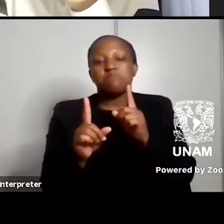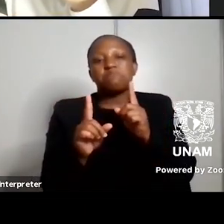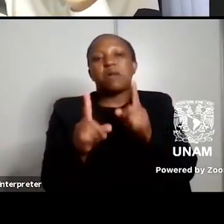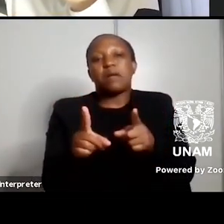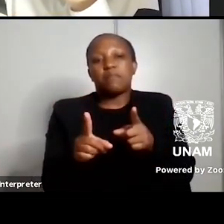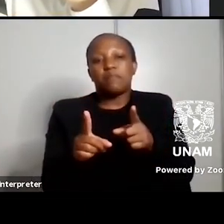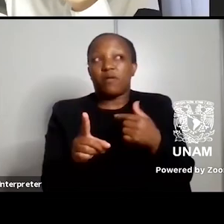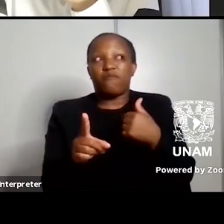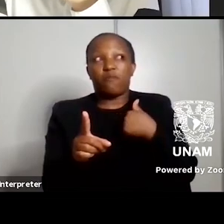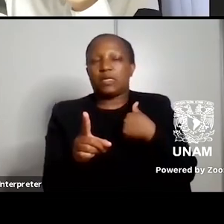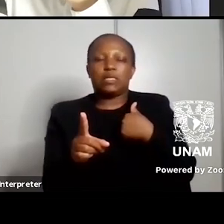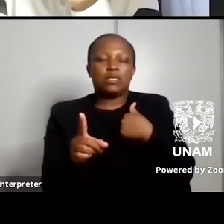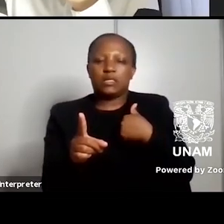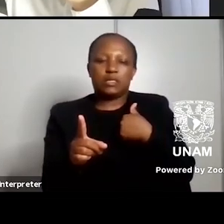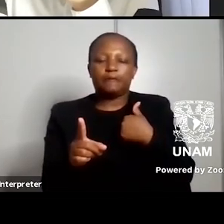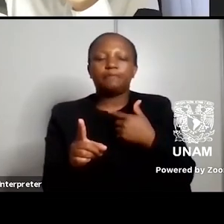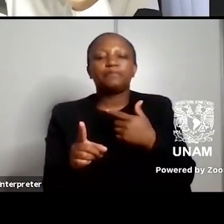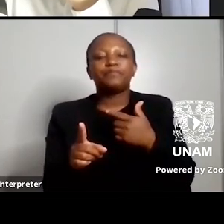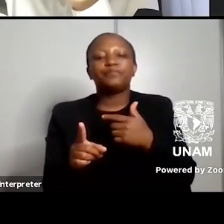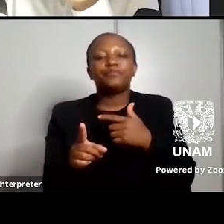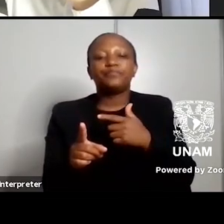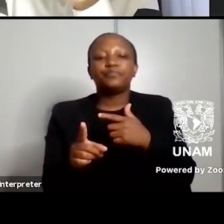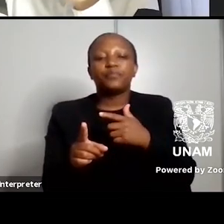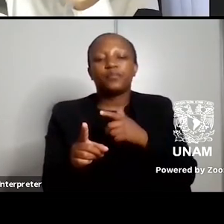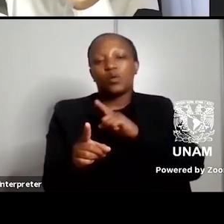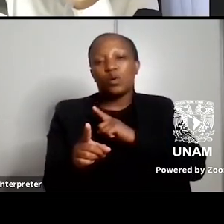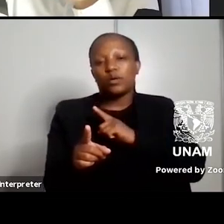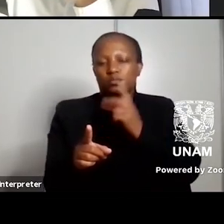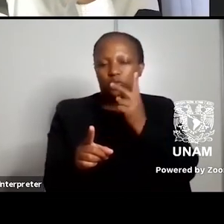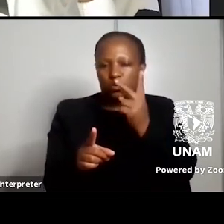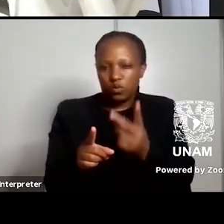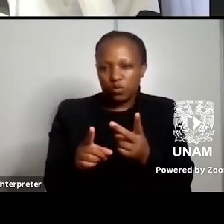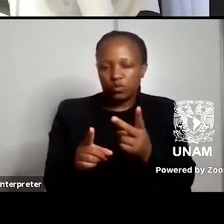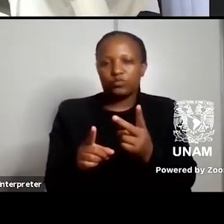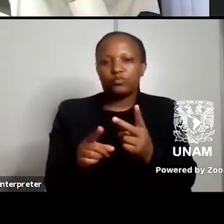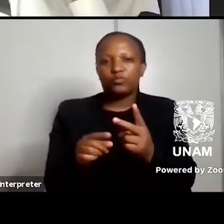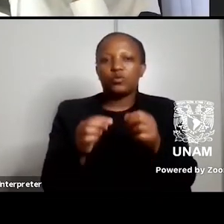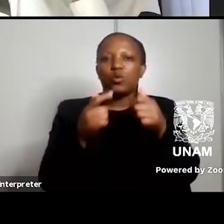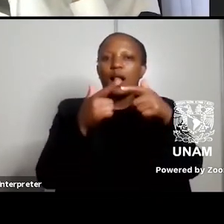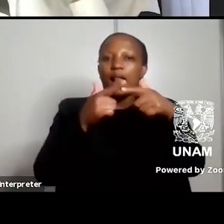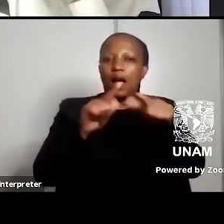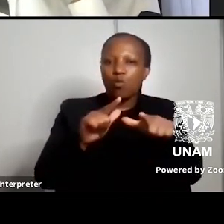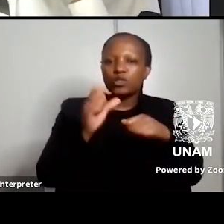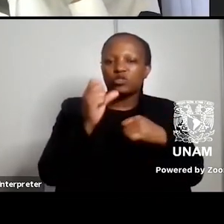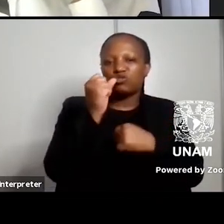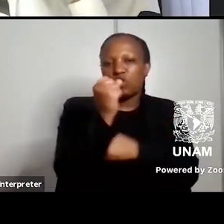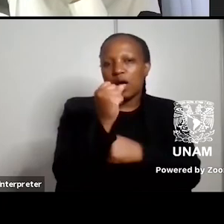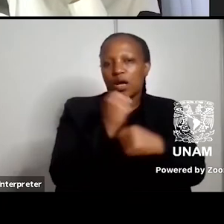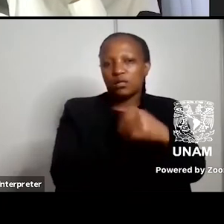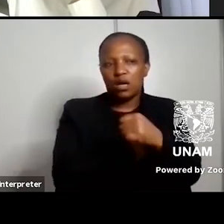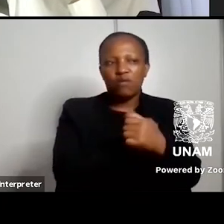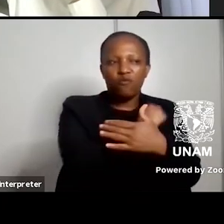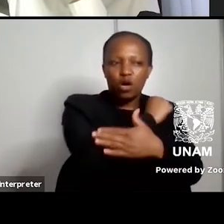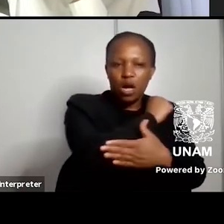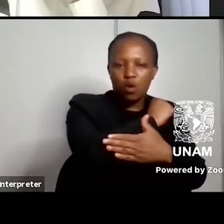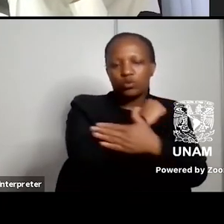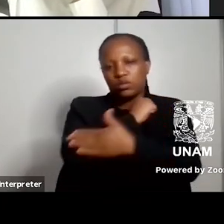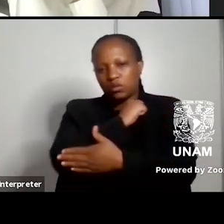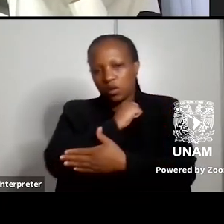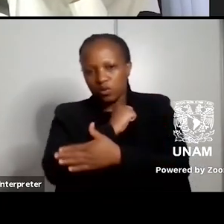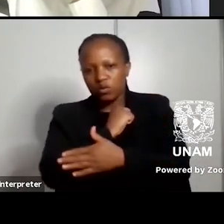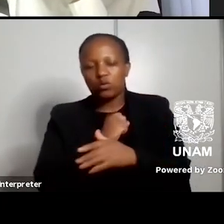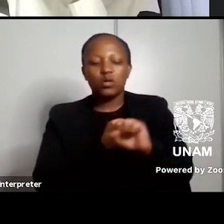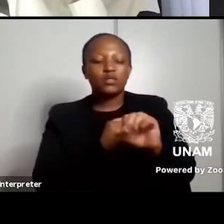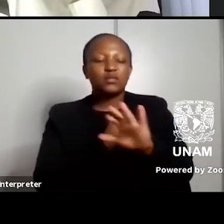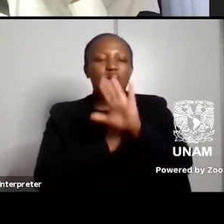um just to look at the sort of structures of languages in our in our two countries south africa is a country